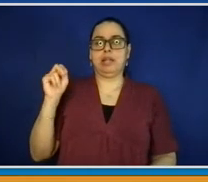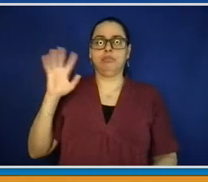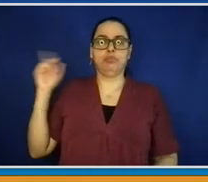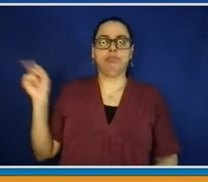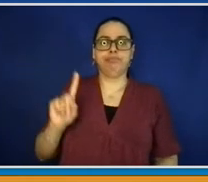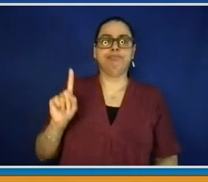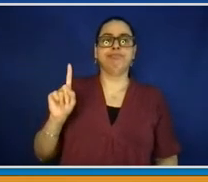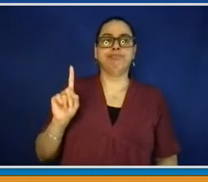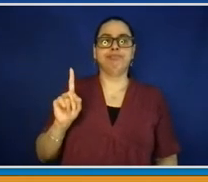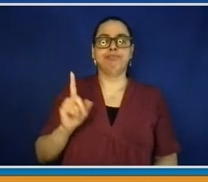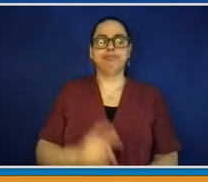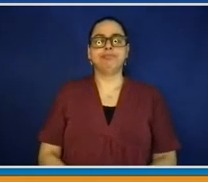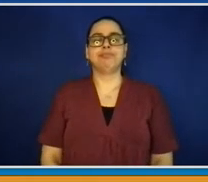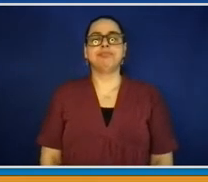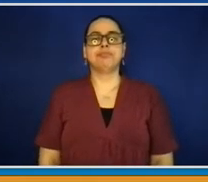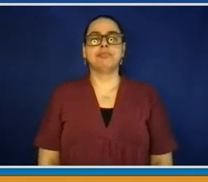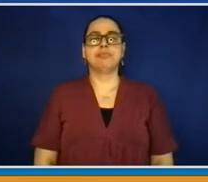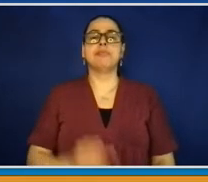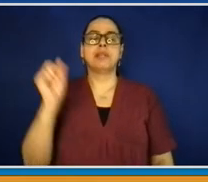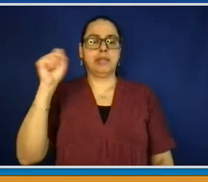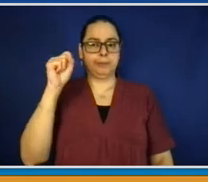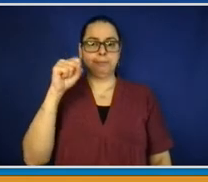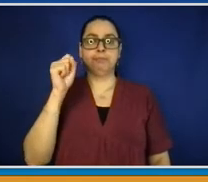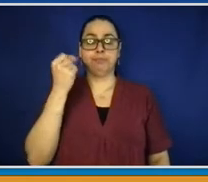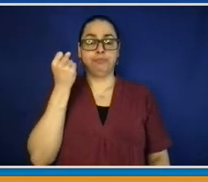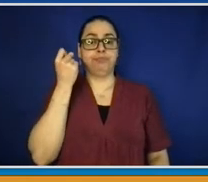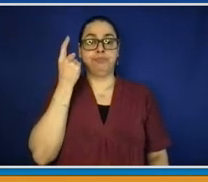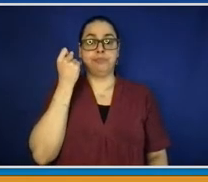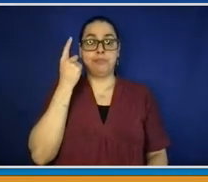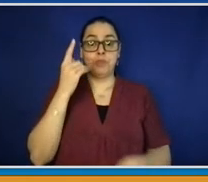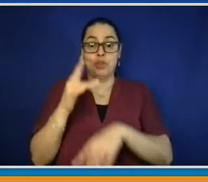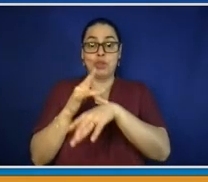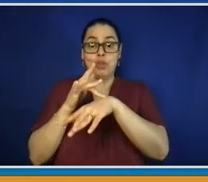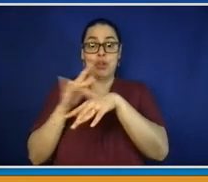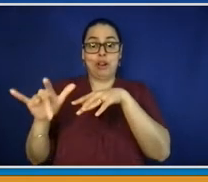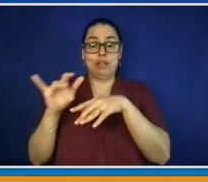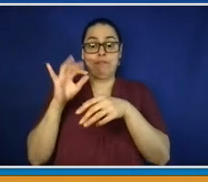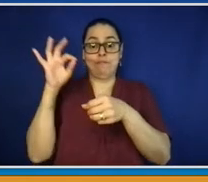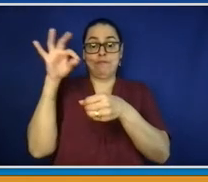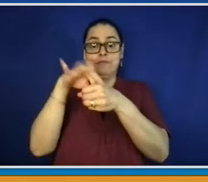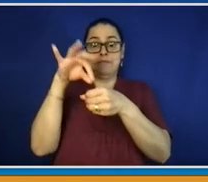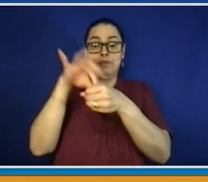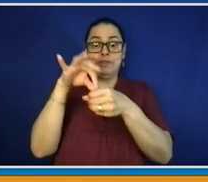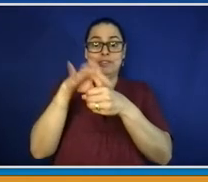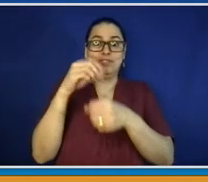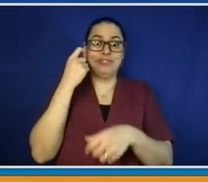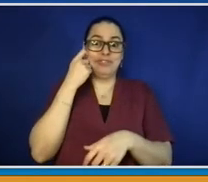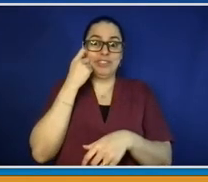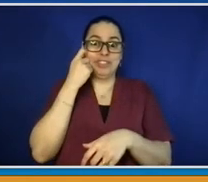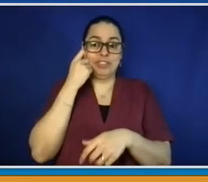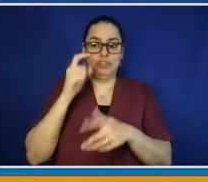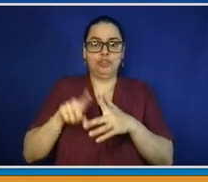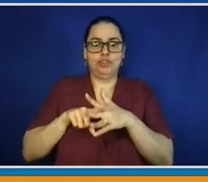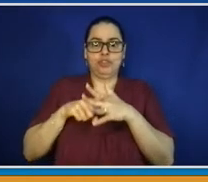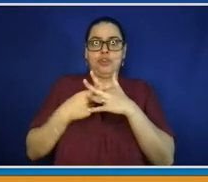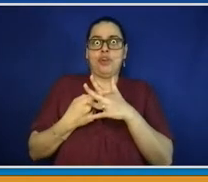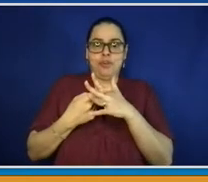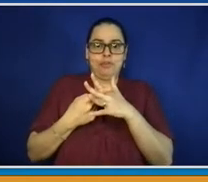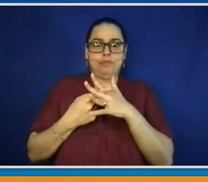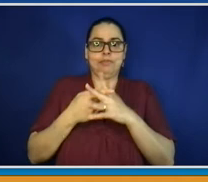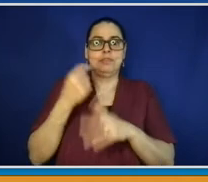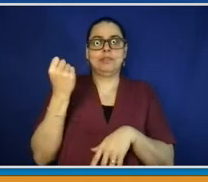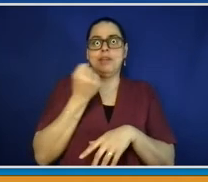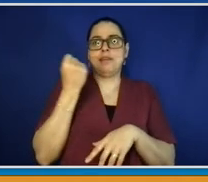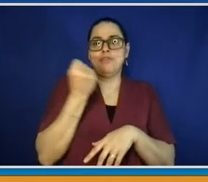everyone, early voting started in New York State this past Saturday. And you can vote at any one of the 23 voting